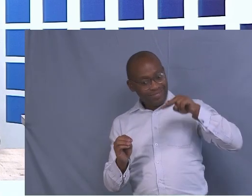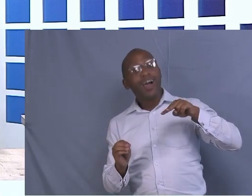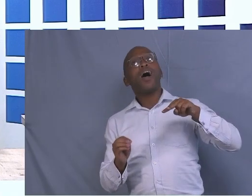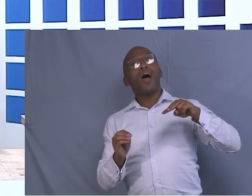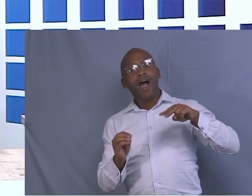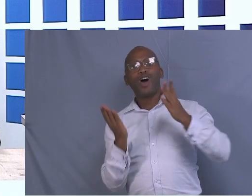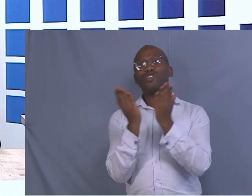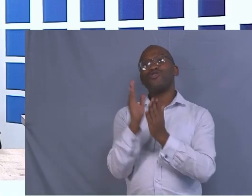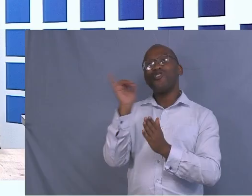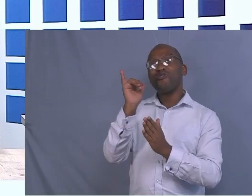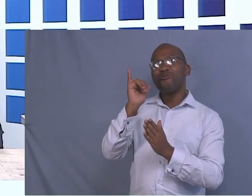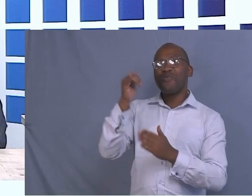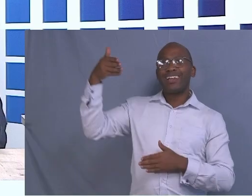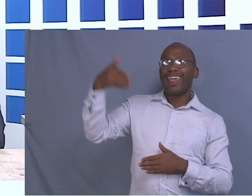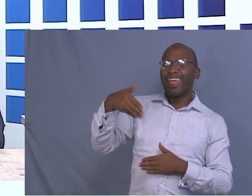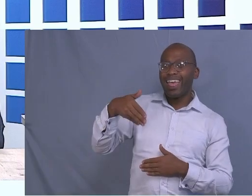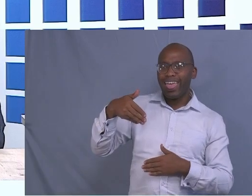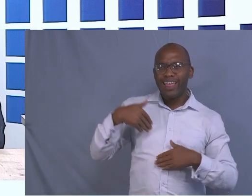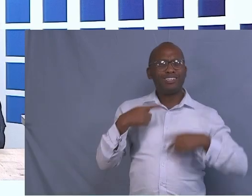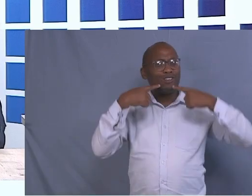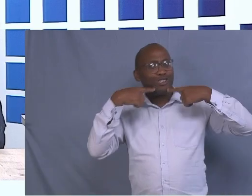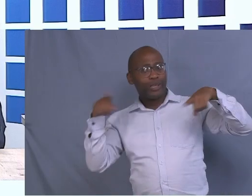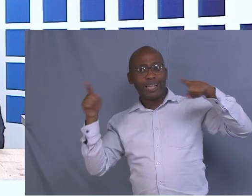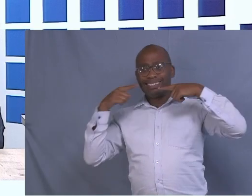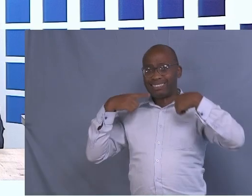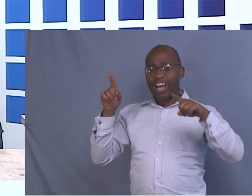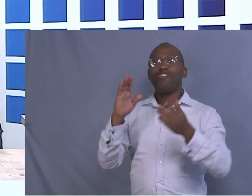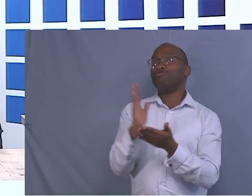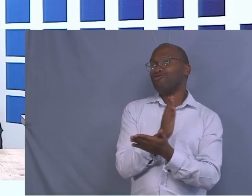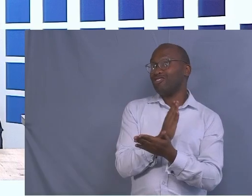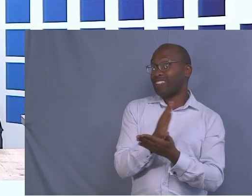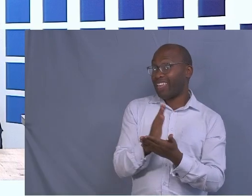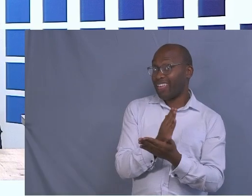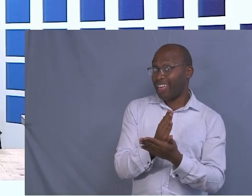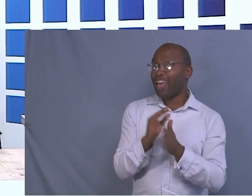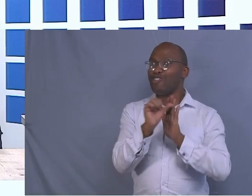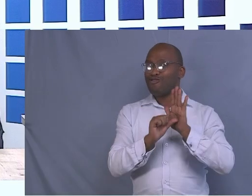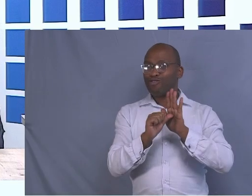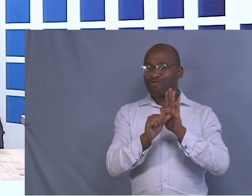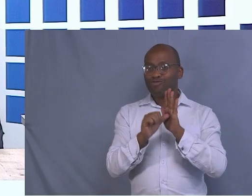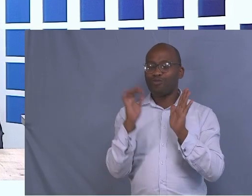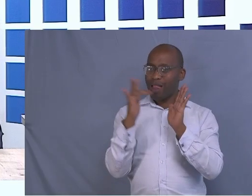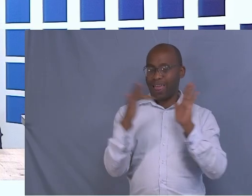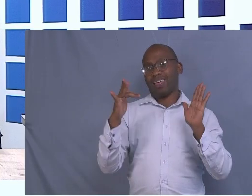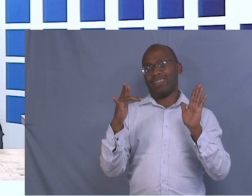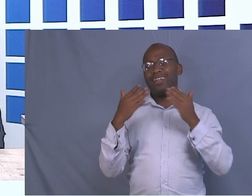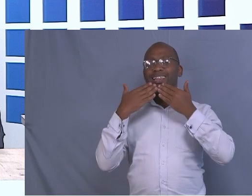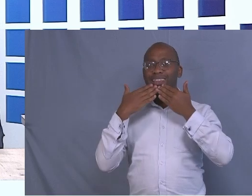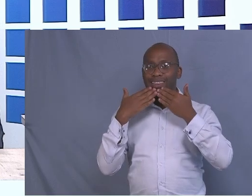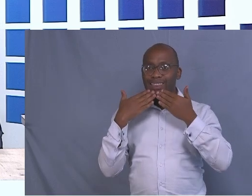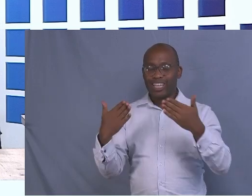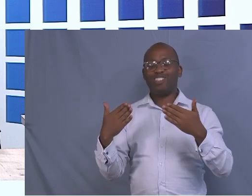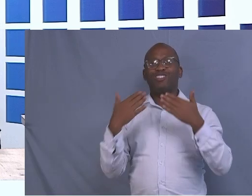Please share, recommend, and subscribe to our YouTube channel. Thank you for